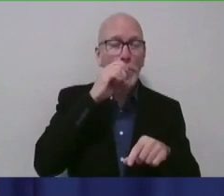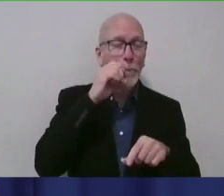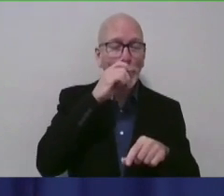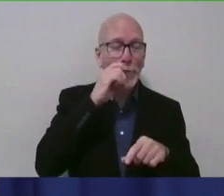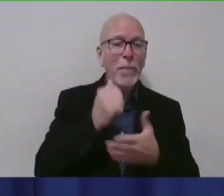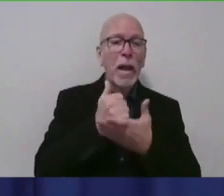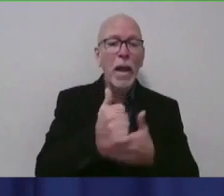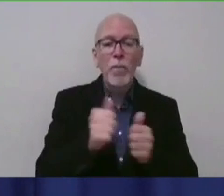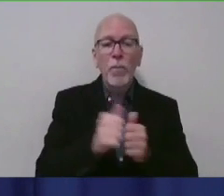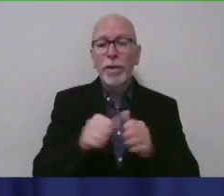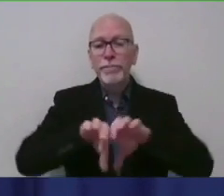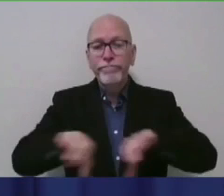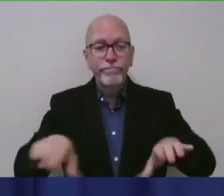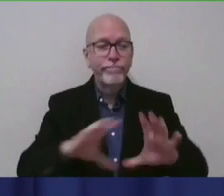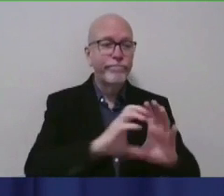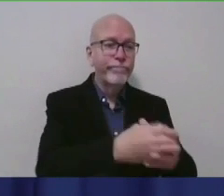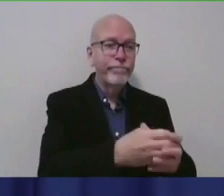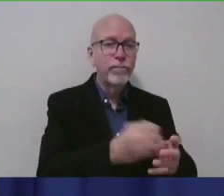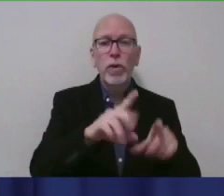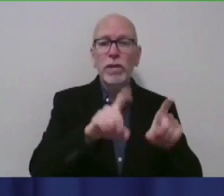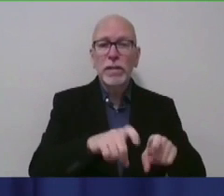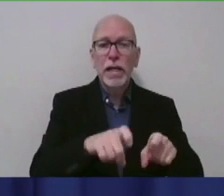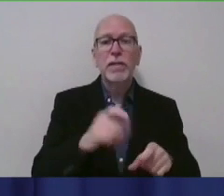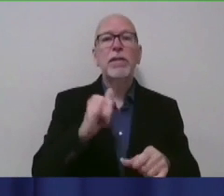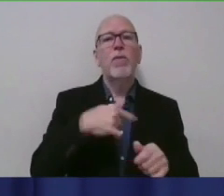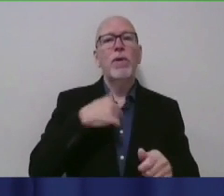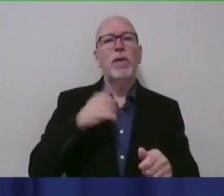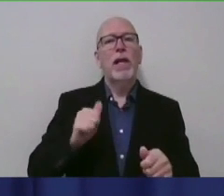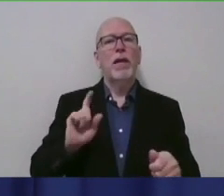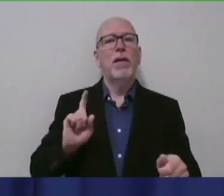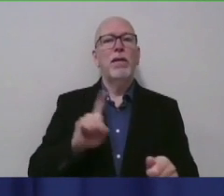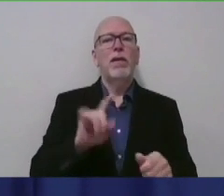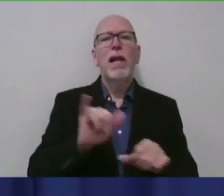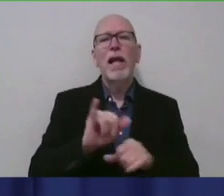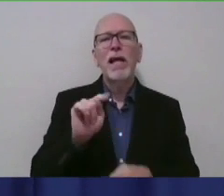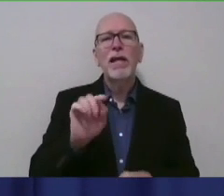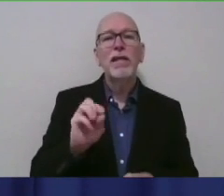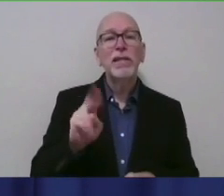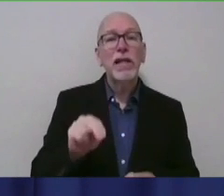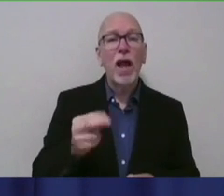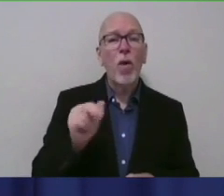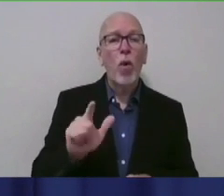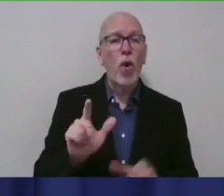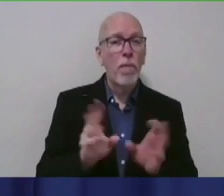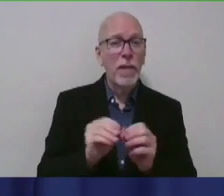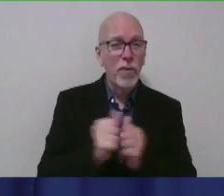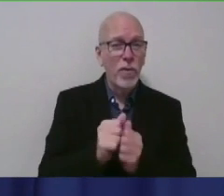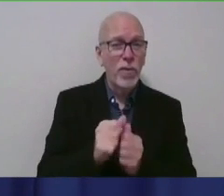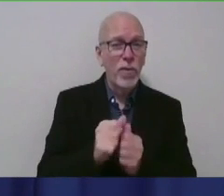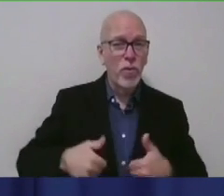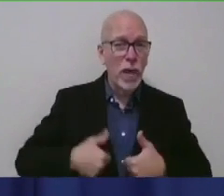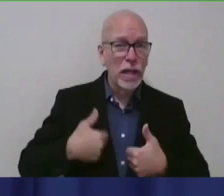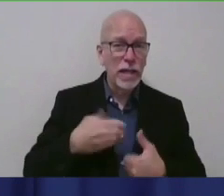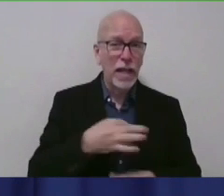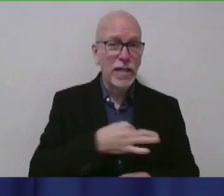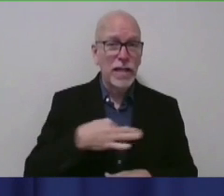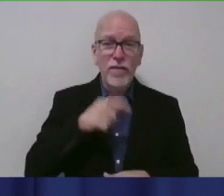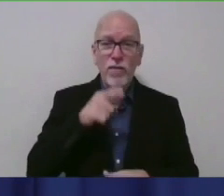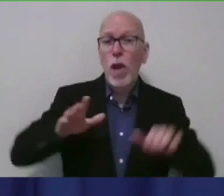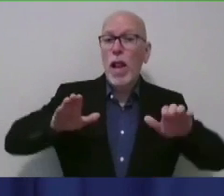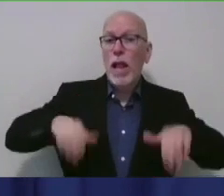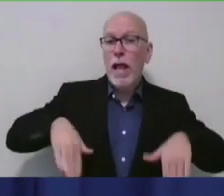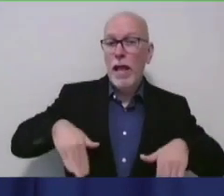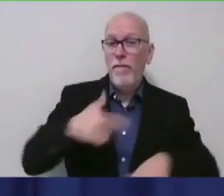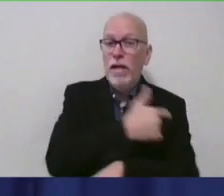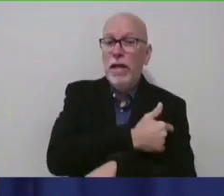testing, to actually go in behind that and almost do kind of a town hall with the residents and staff that aren't vaccinated to kind of